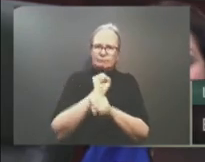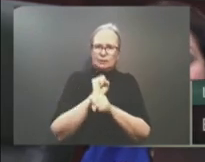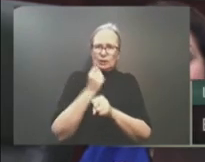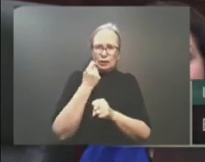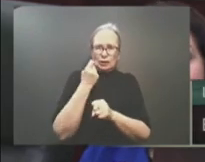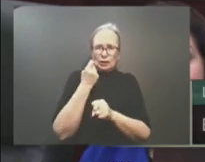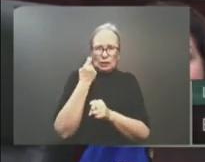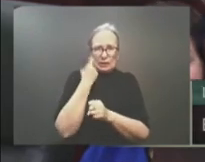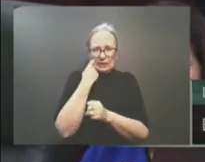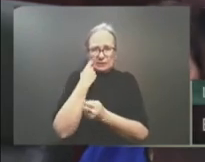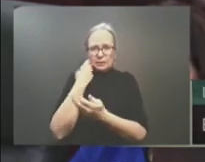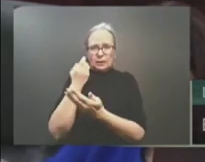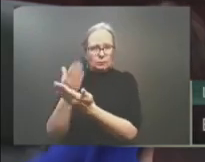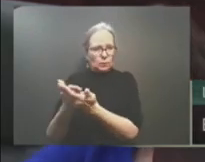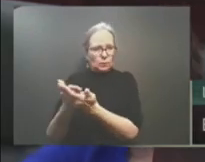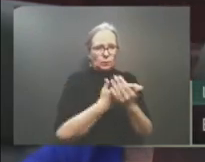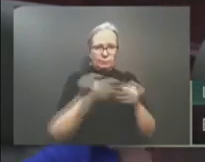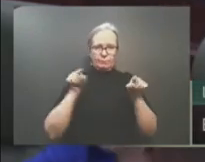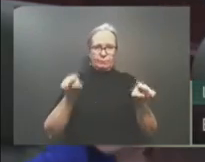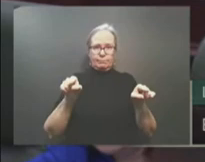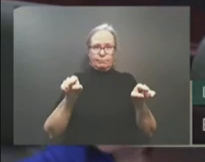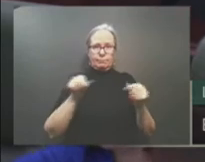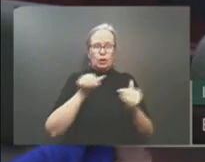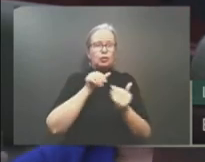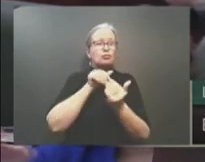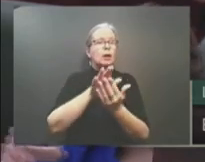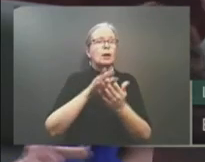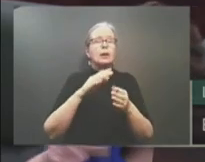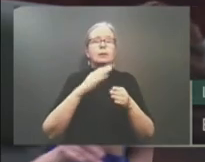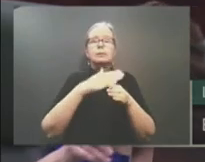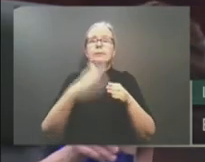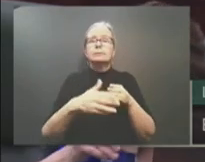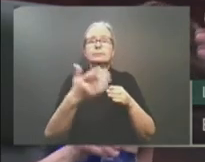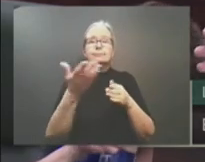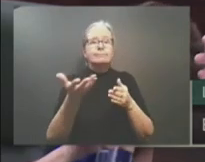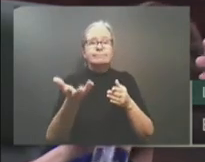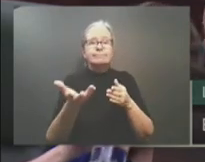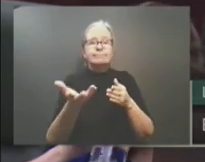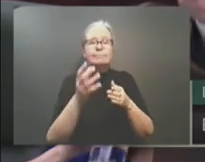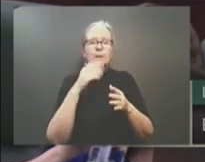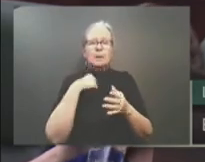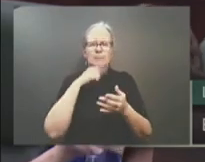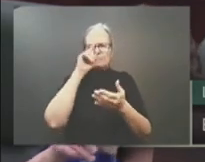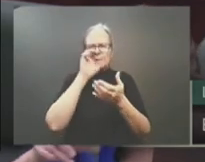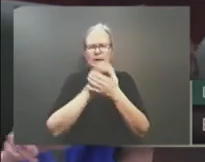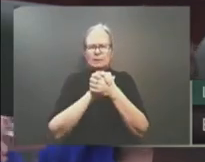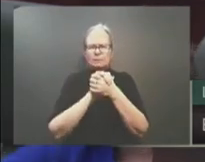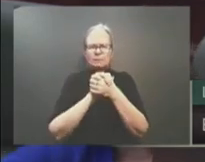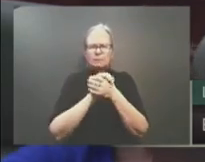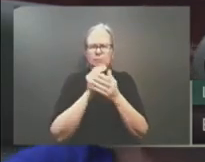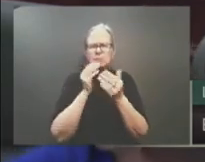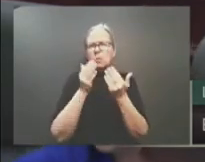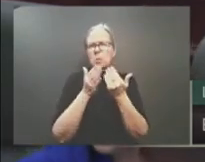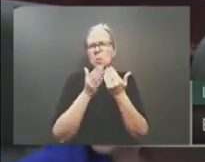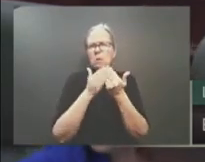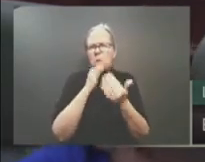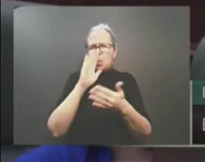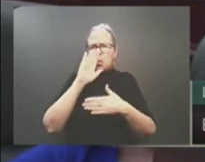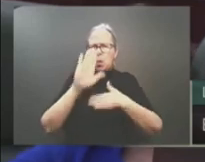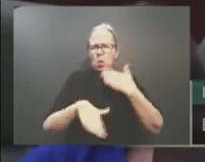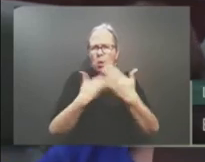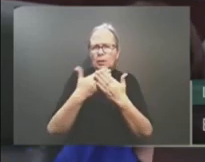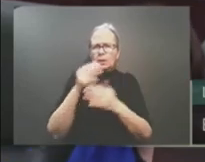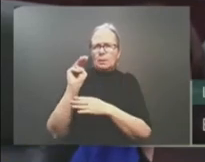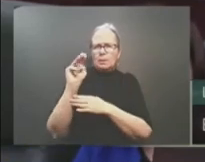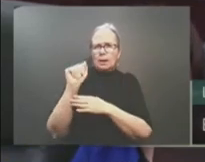Speaker, I want to be clear. I believe that almost every MLA that comes to this house that comes with the intention of making life